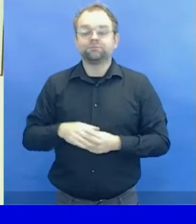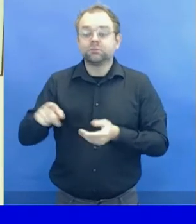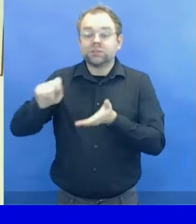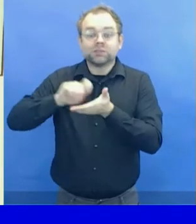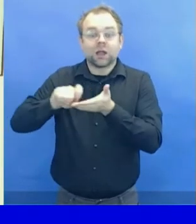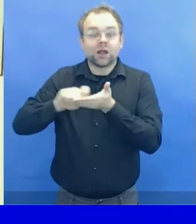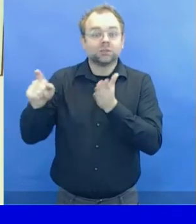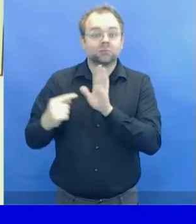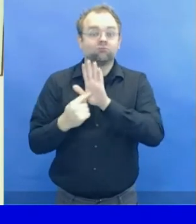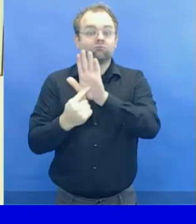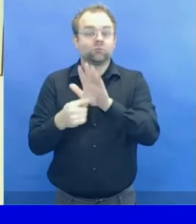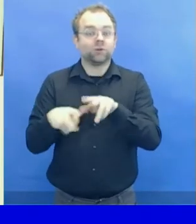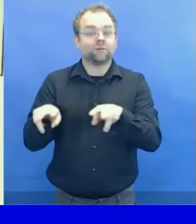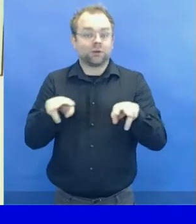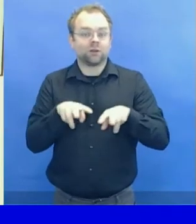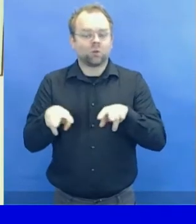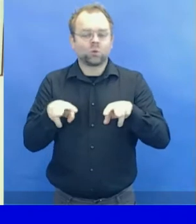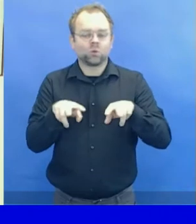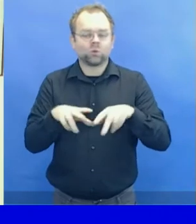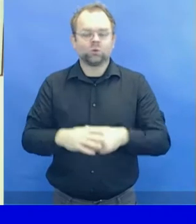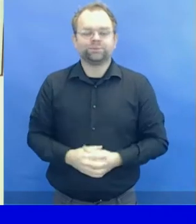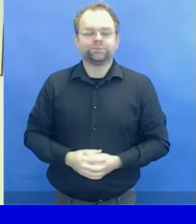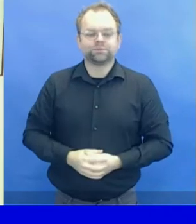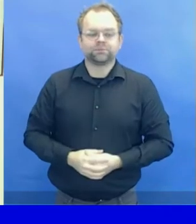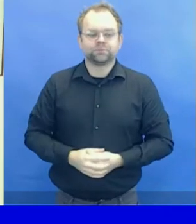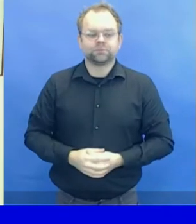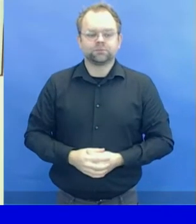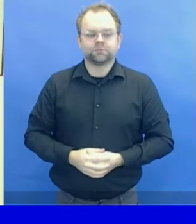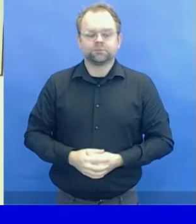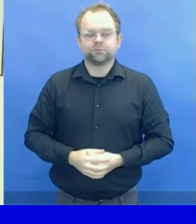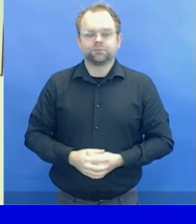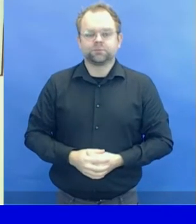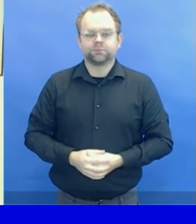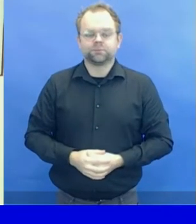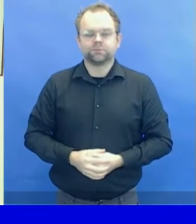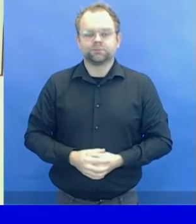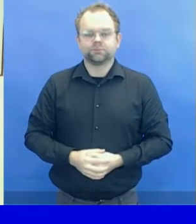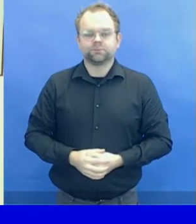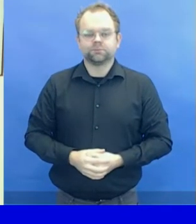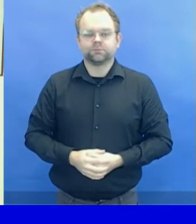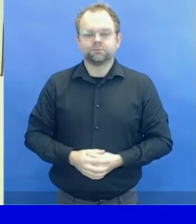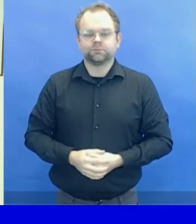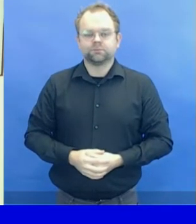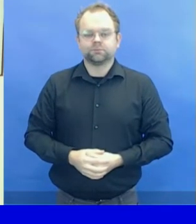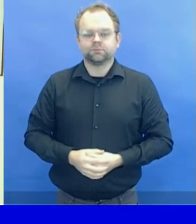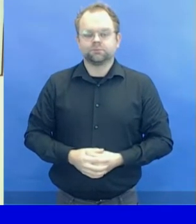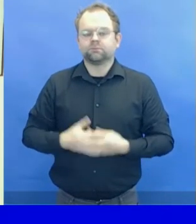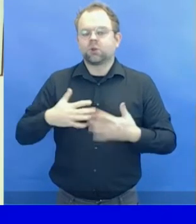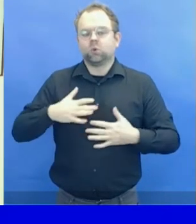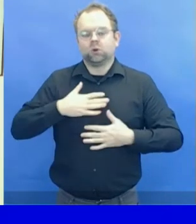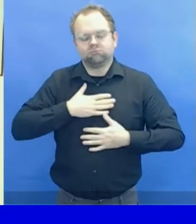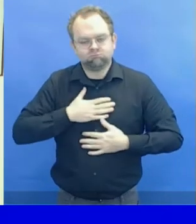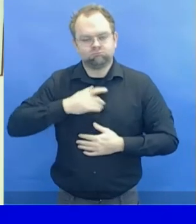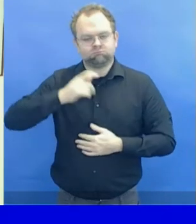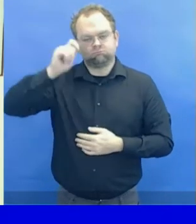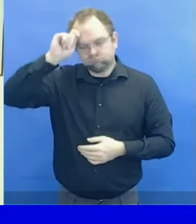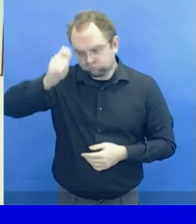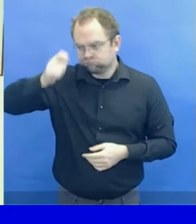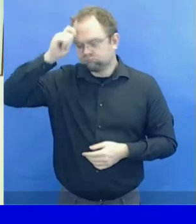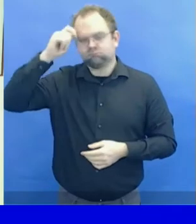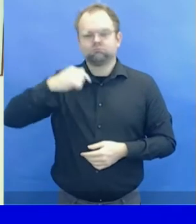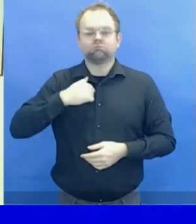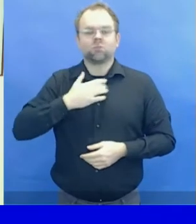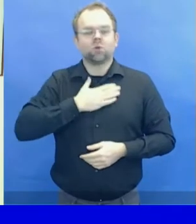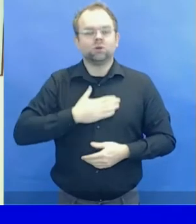It's an honor to welcome the opening session of the 13th